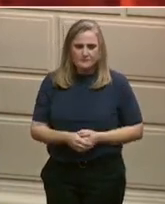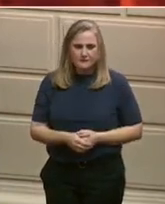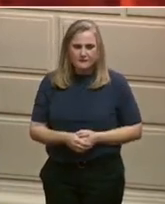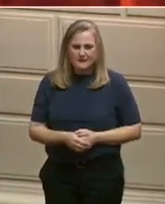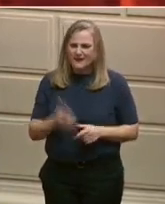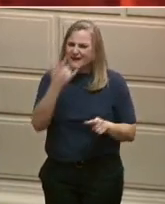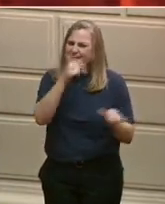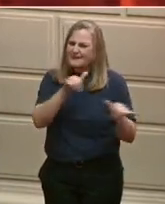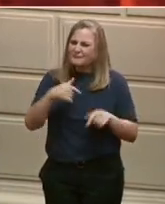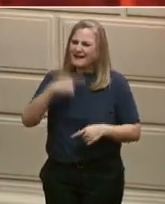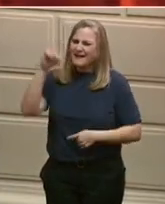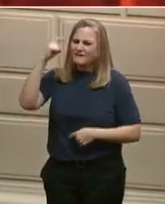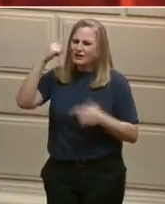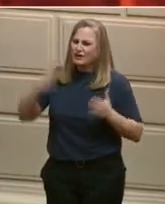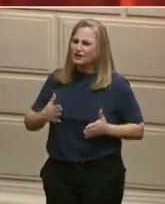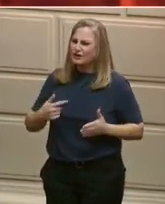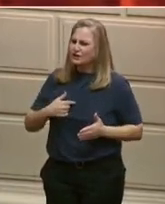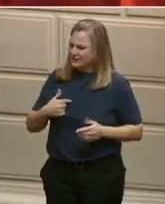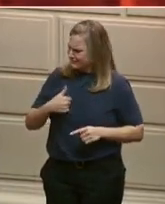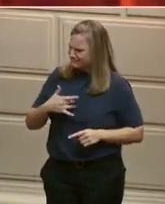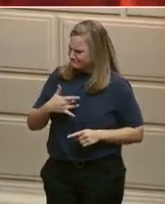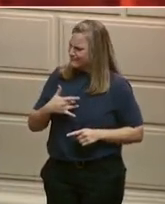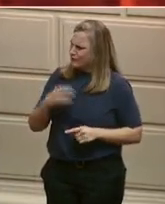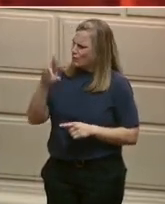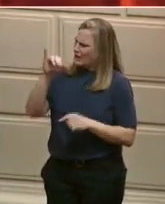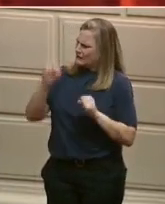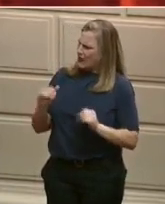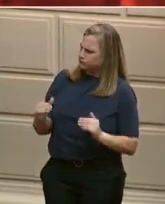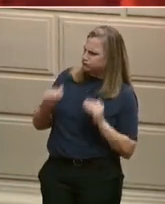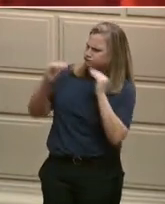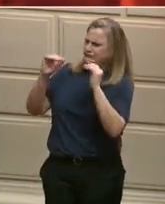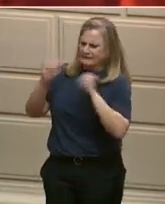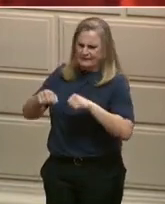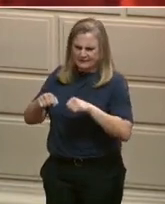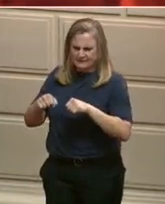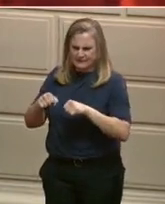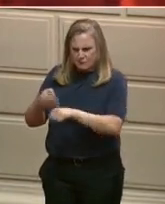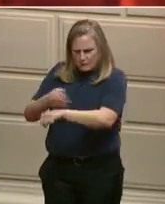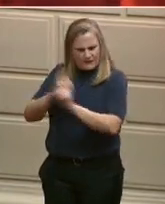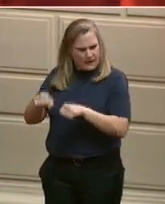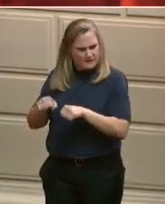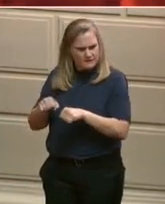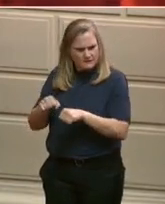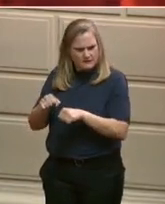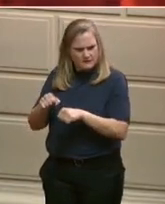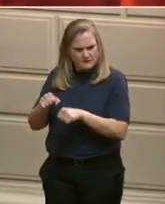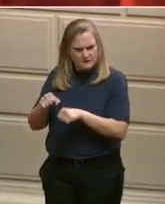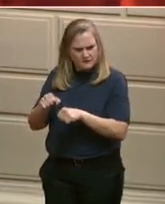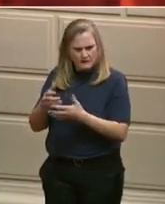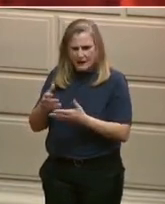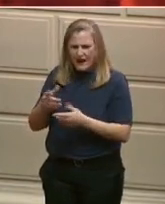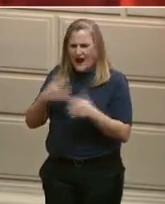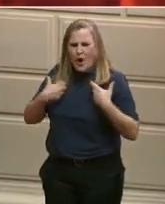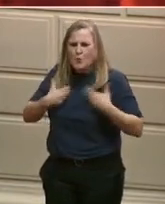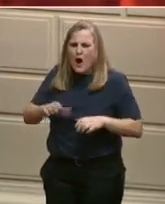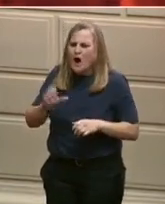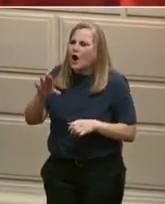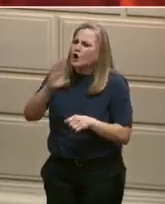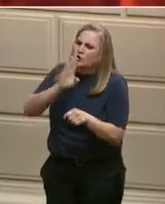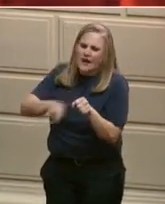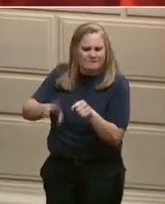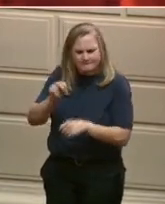could do better, be better than just a good team. I knew we could be one of the very best.